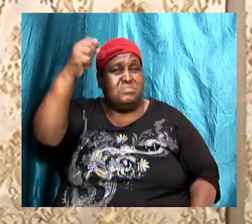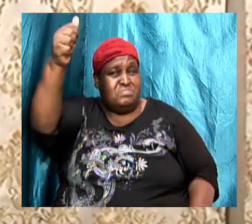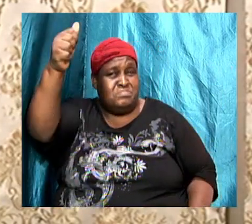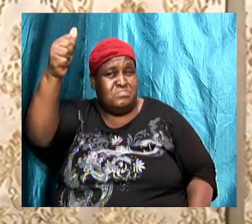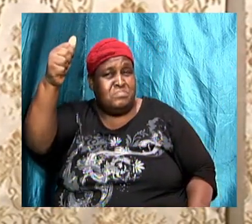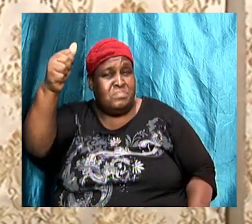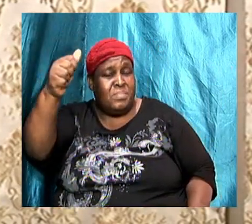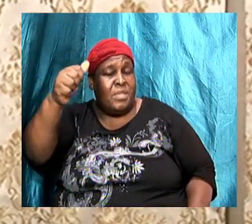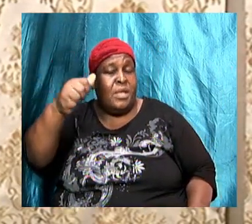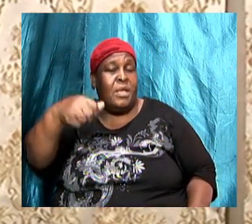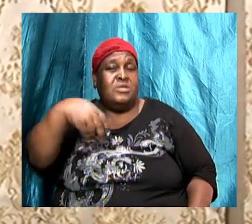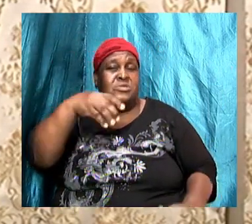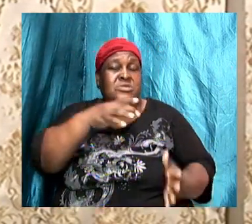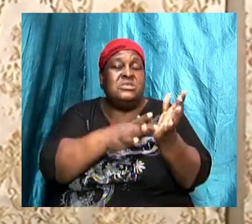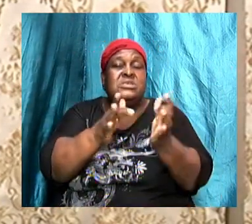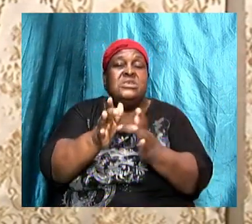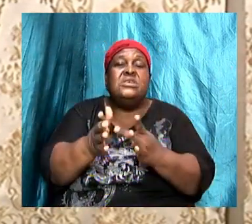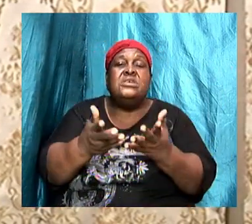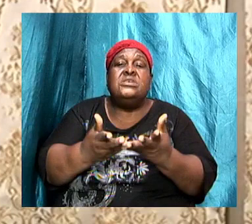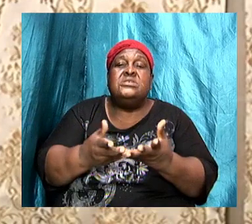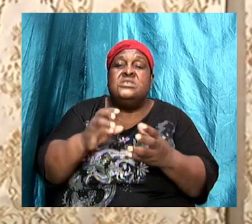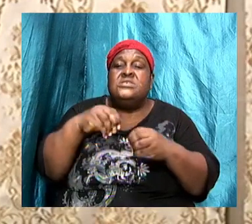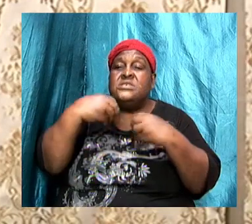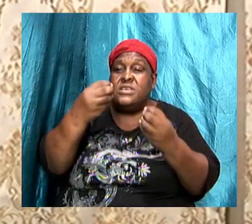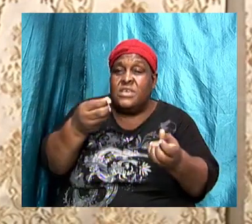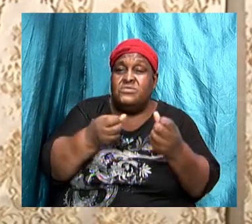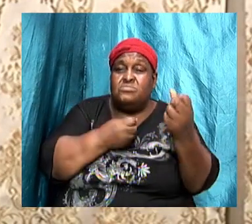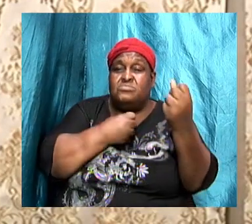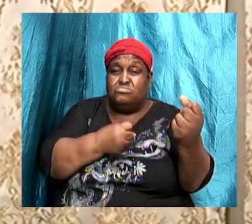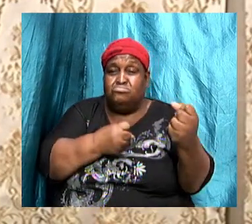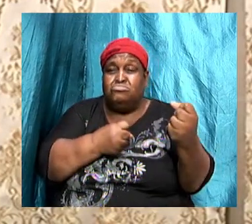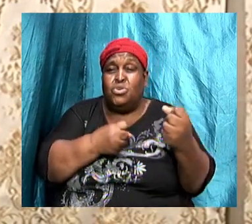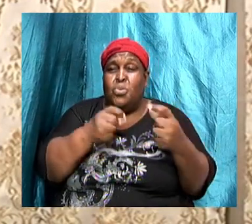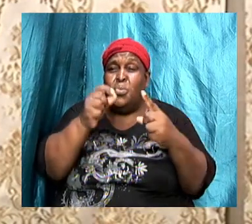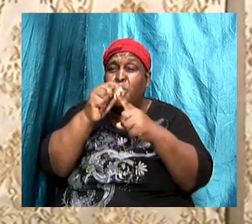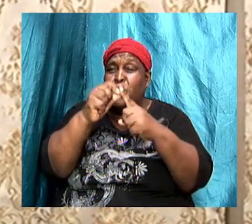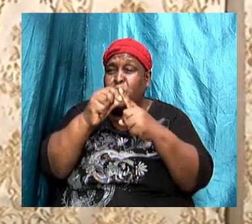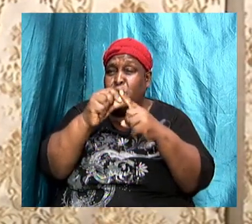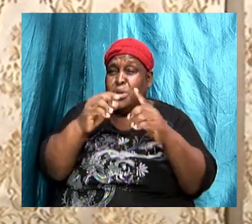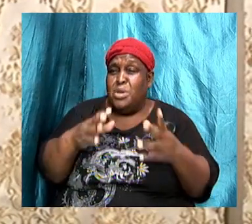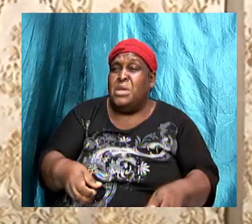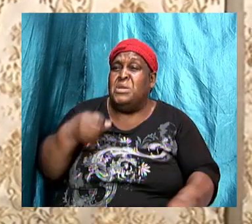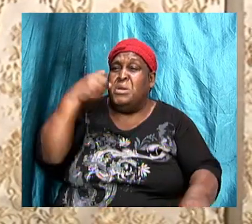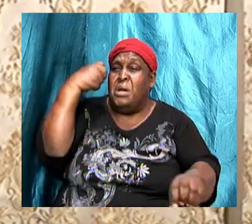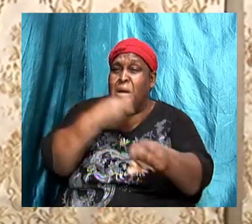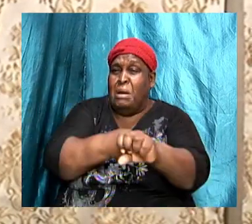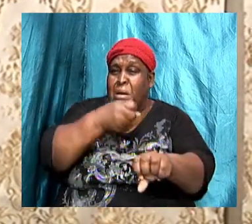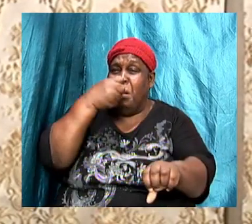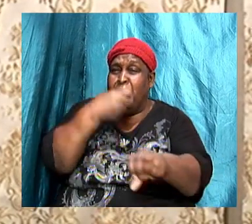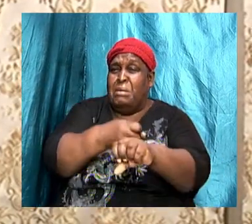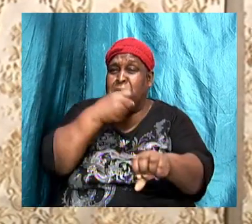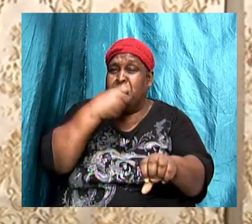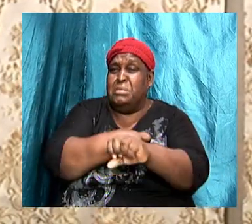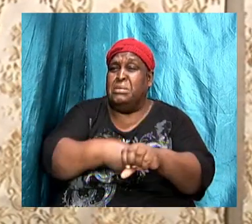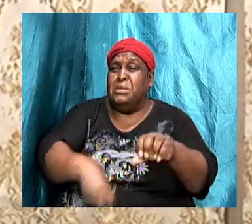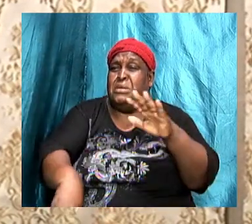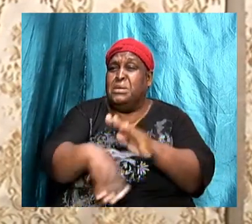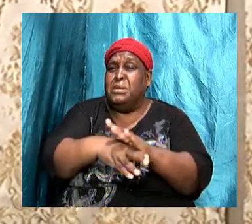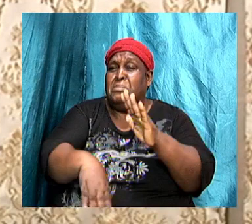of advice to people like those. He said it is hard to kick